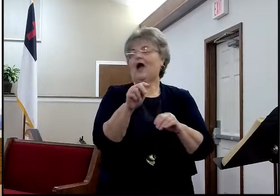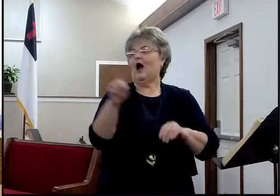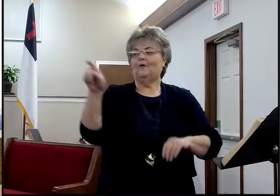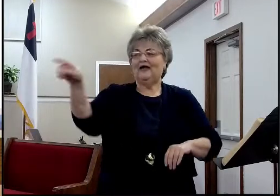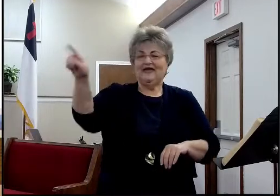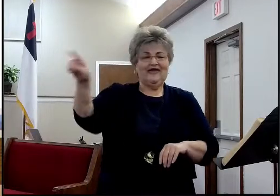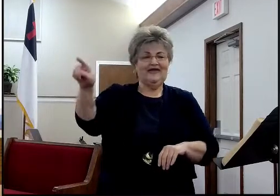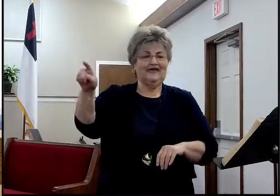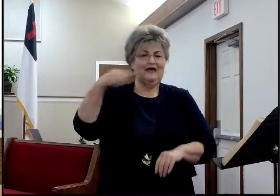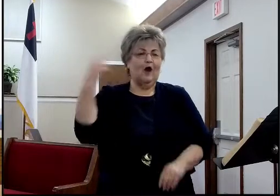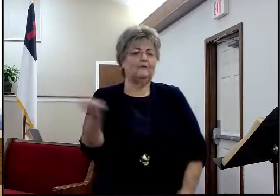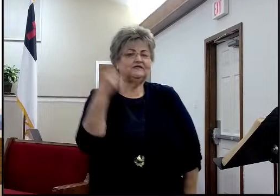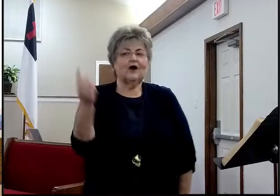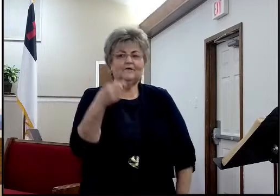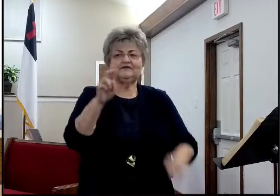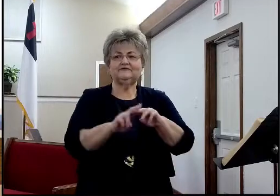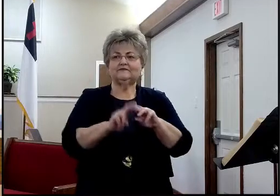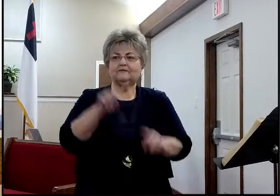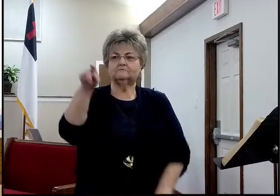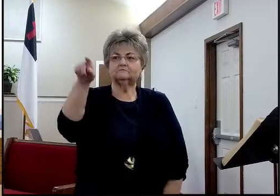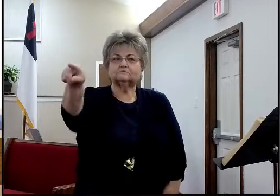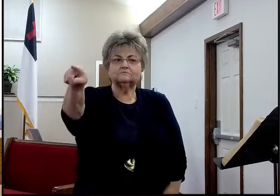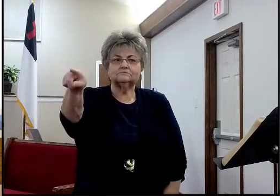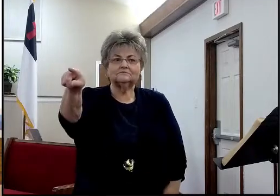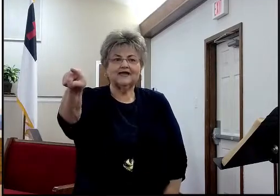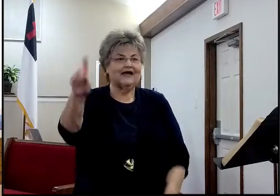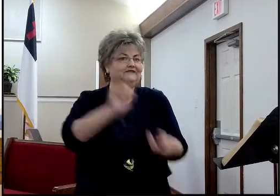Yeah, you can't do that. It's a Baptist church.